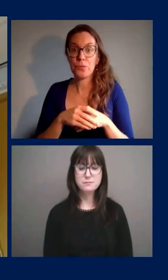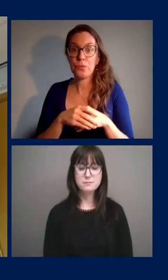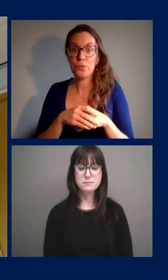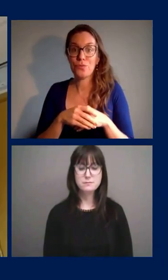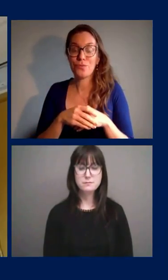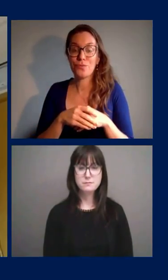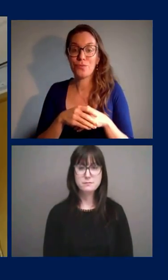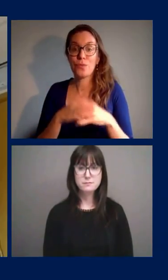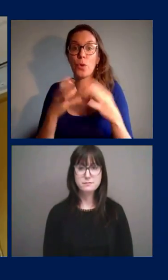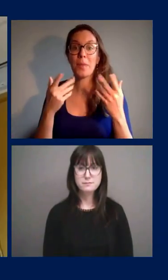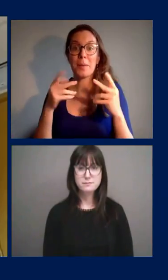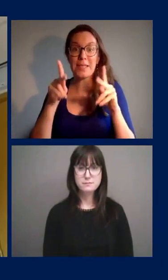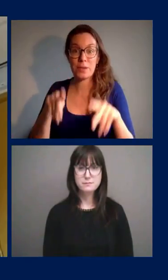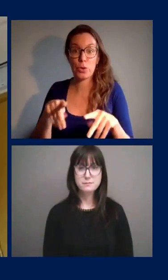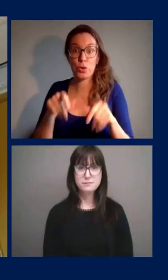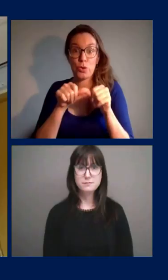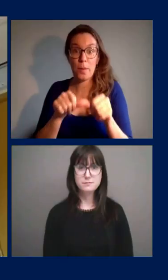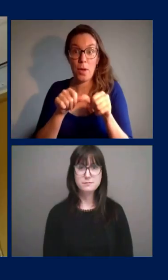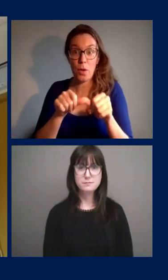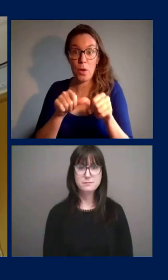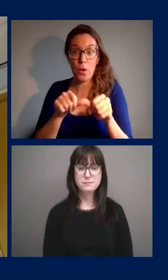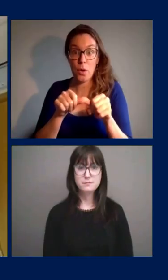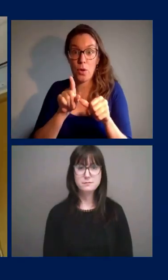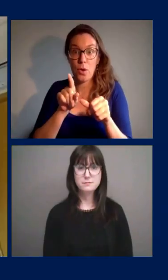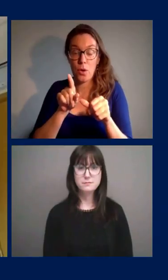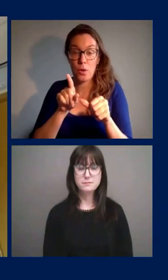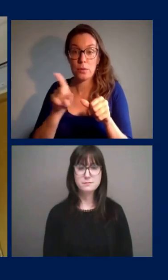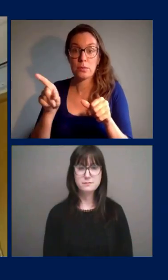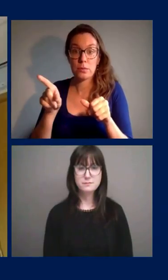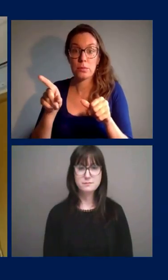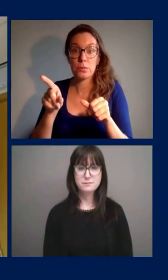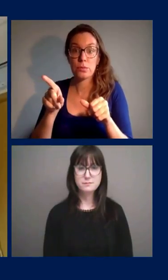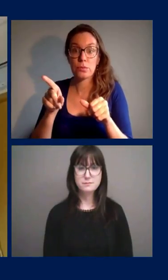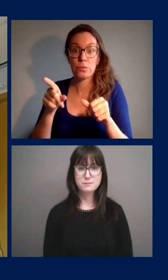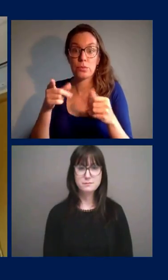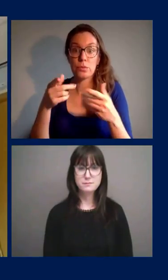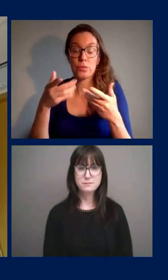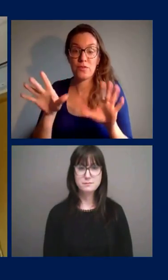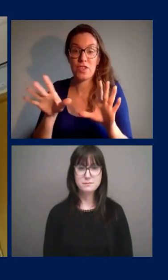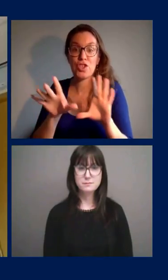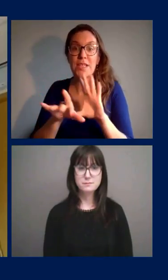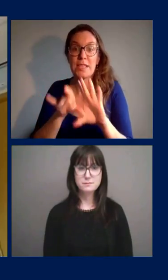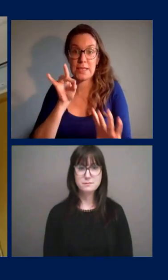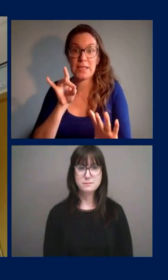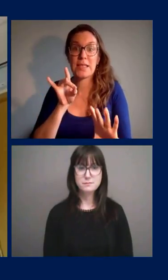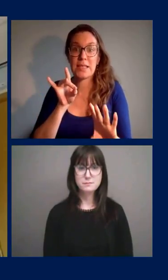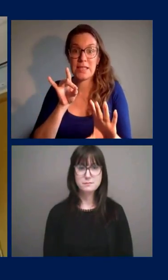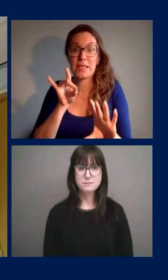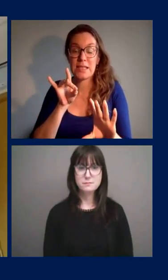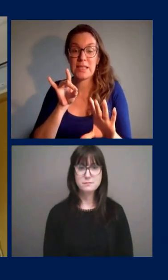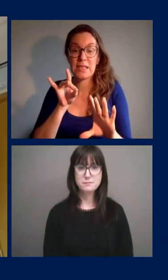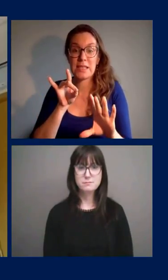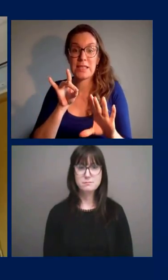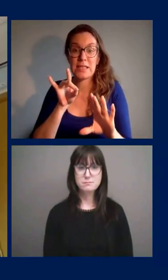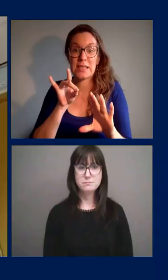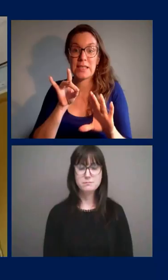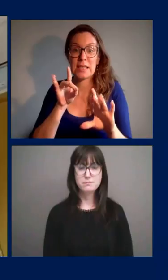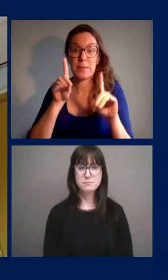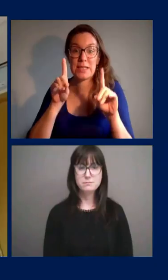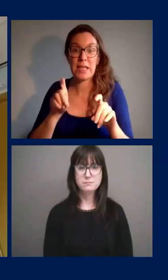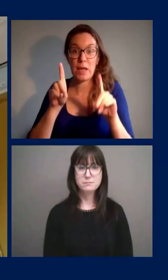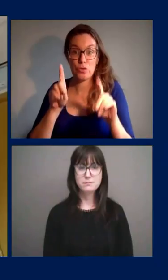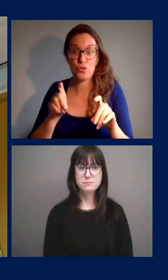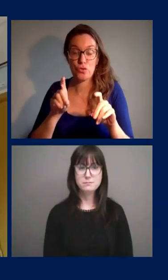residents uh uh uh who had a test of 7000